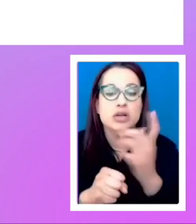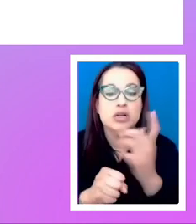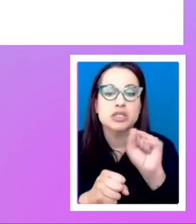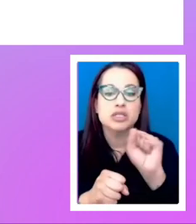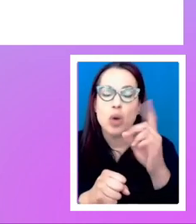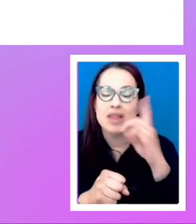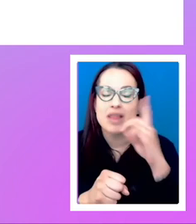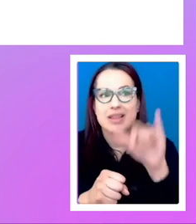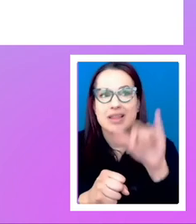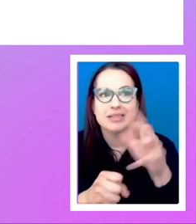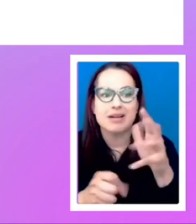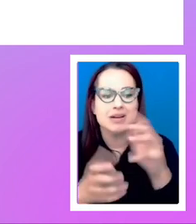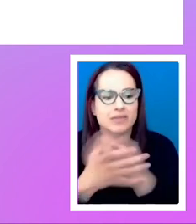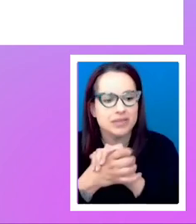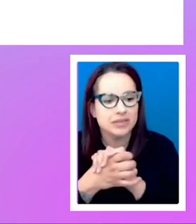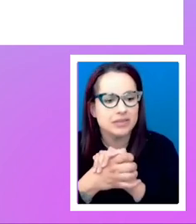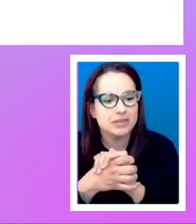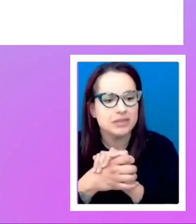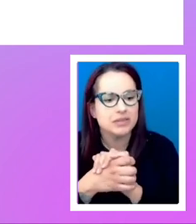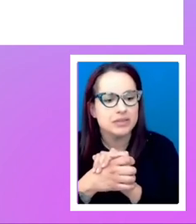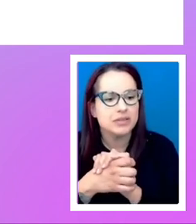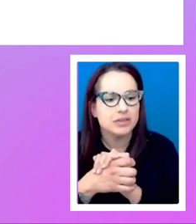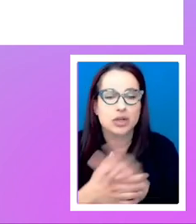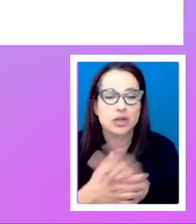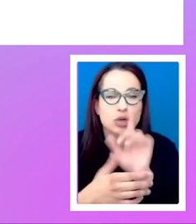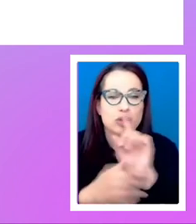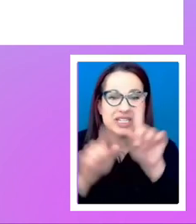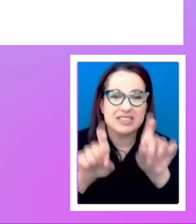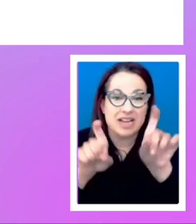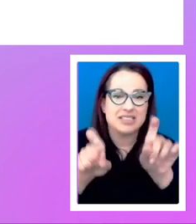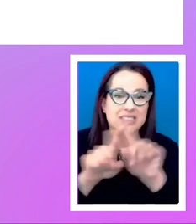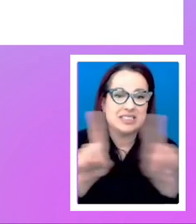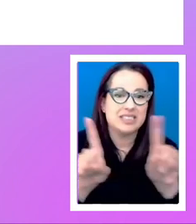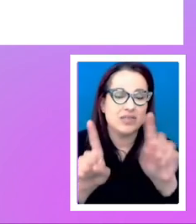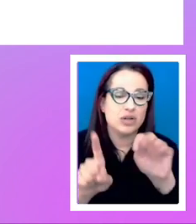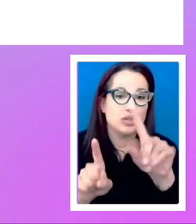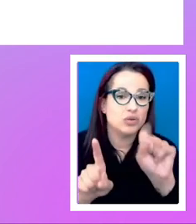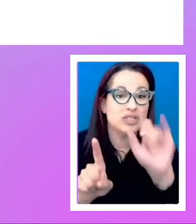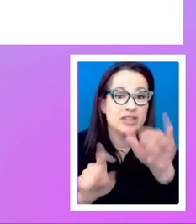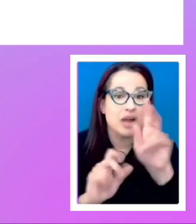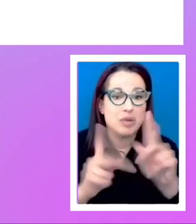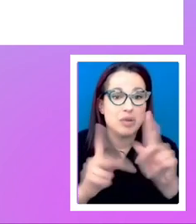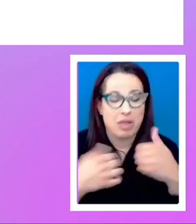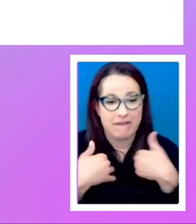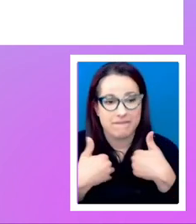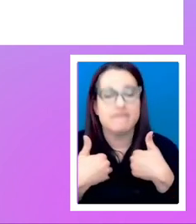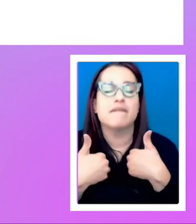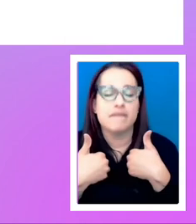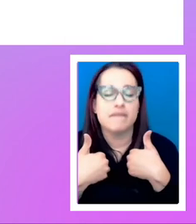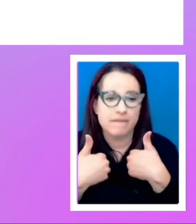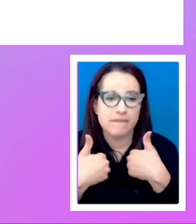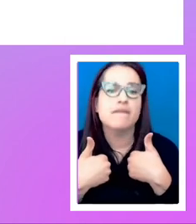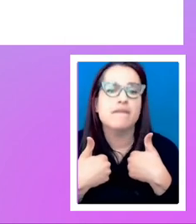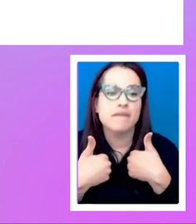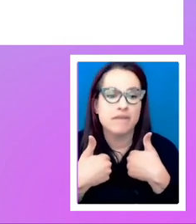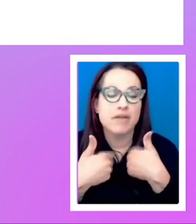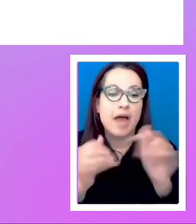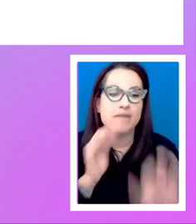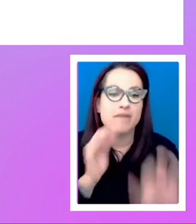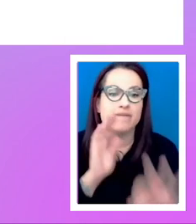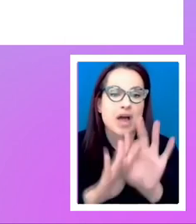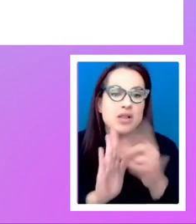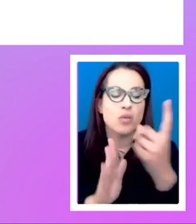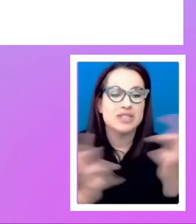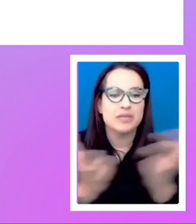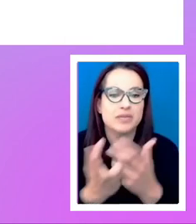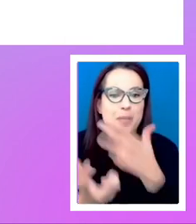kind of, um, really is, is just testing all these different tools, uh, that people have got and, um, and find the ones that work best for you. But I